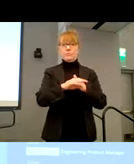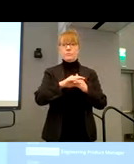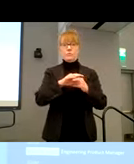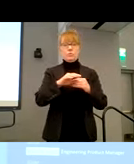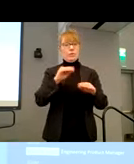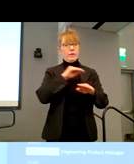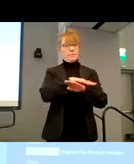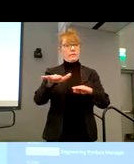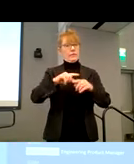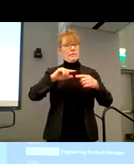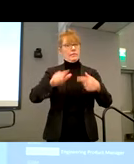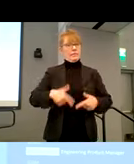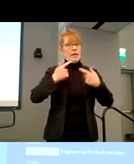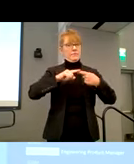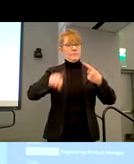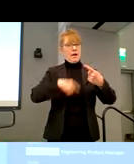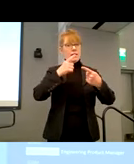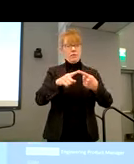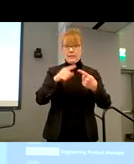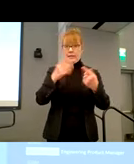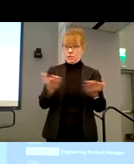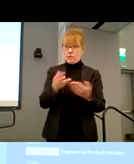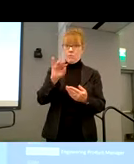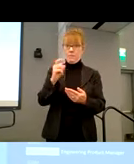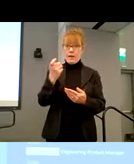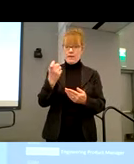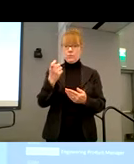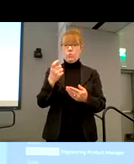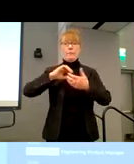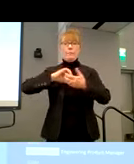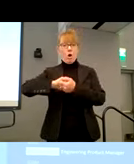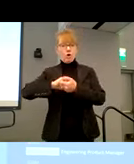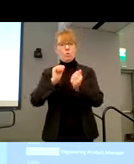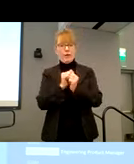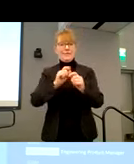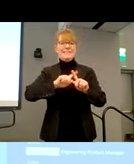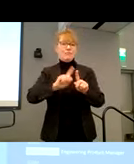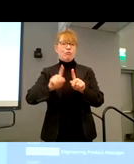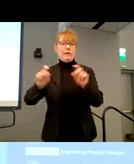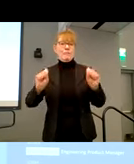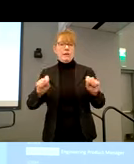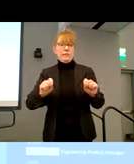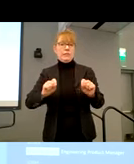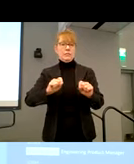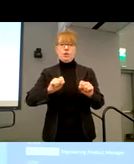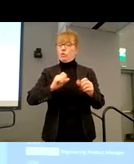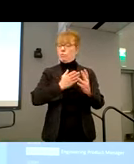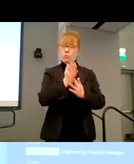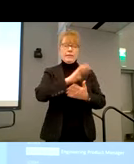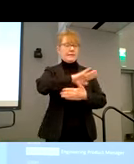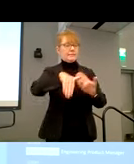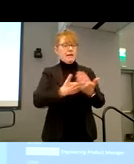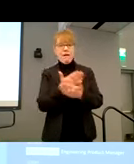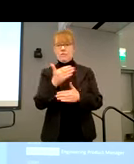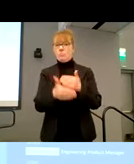here at Webex. What we really do is we partner with people with different abilities throughout the entire process. So that means